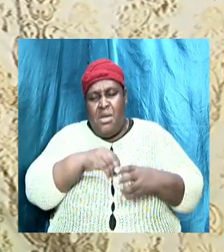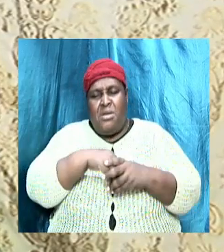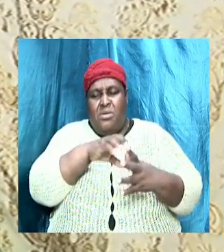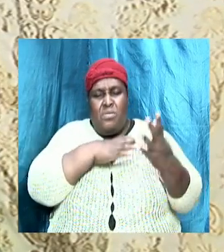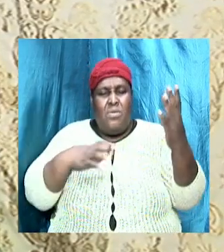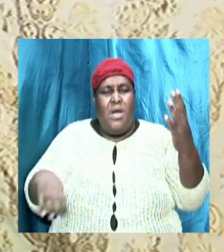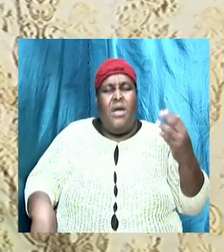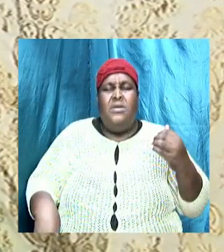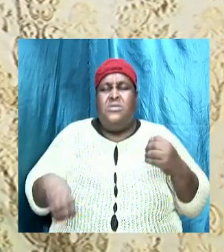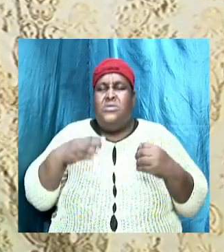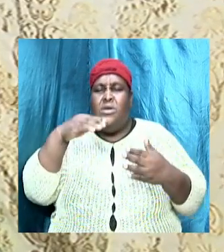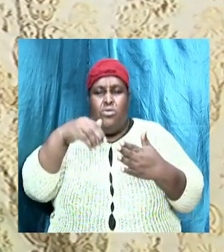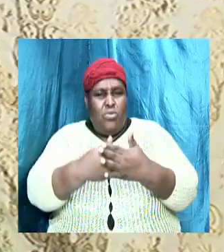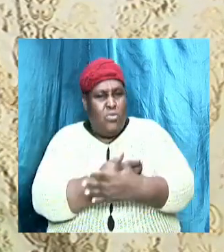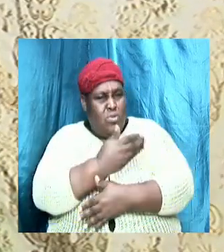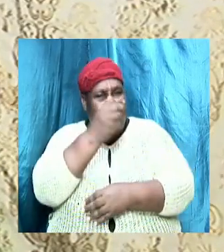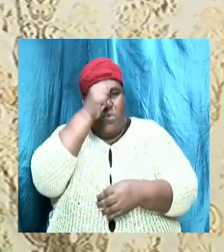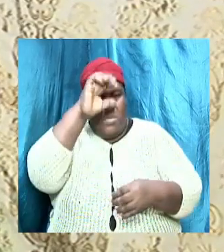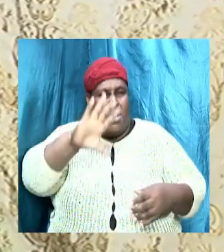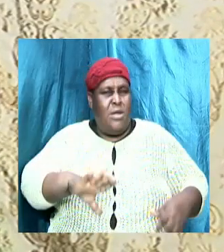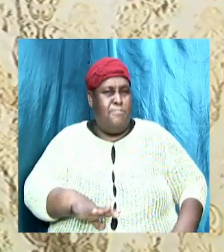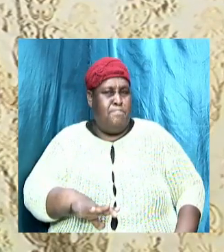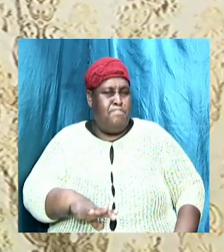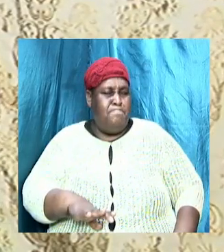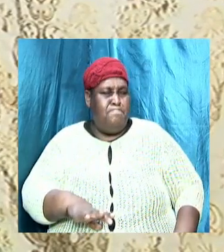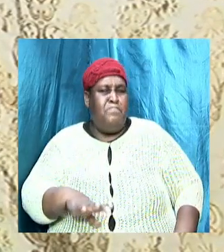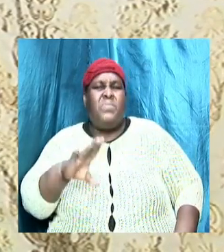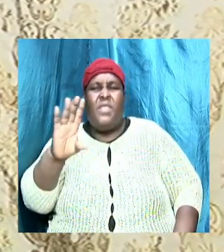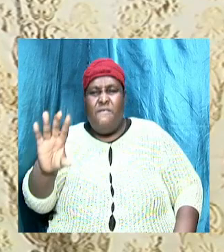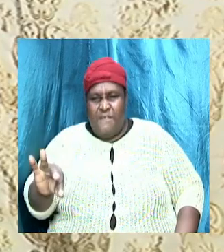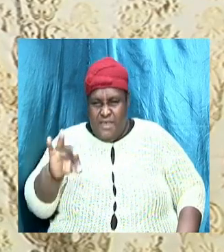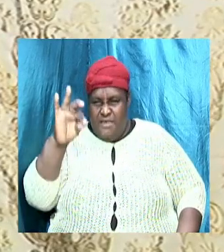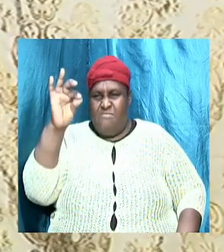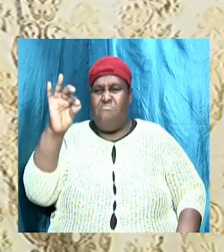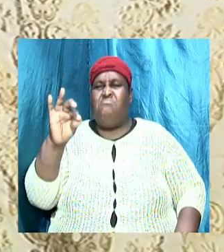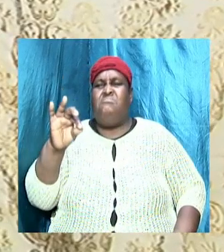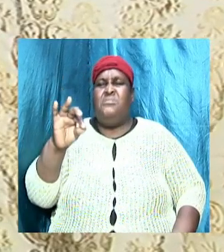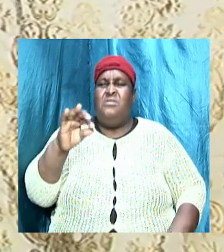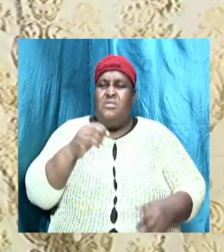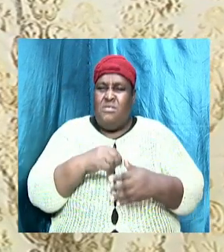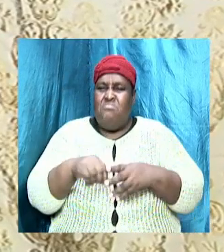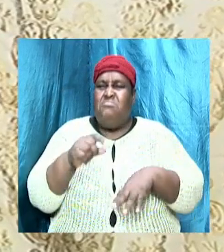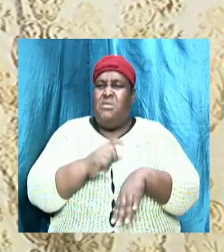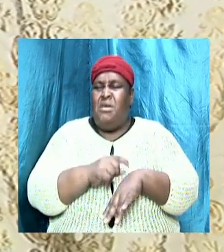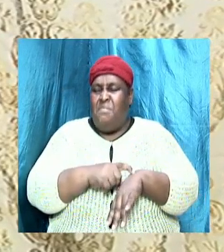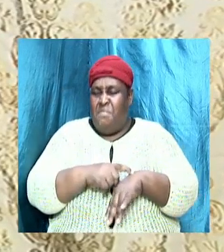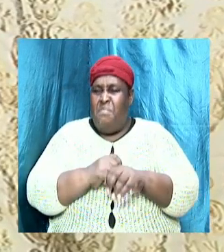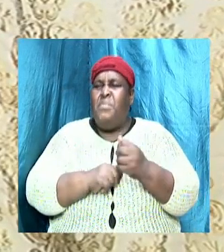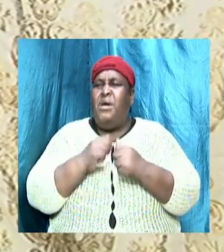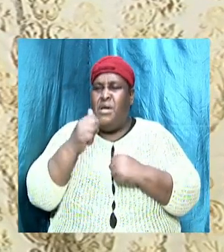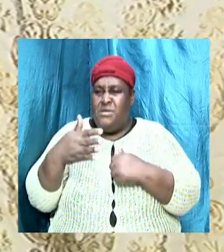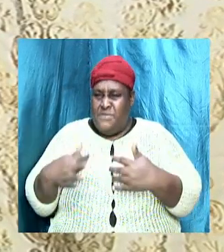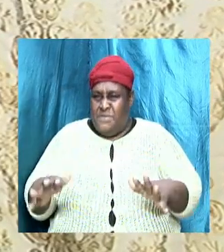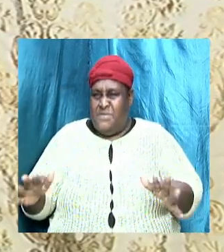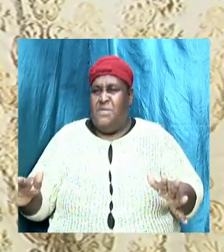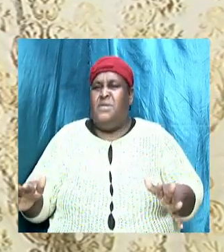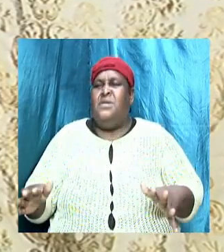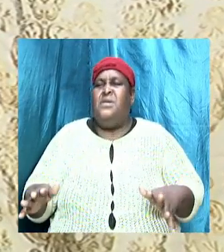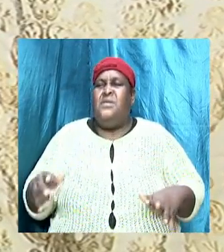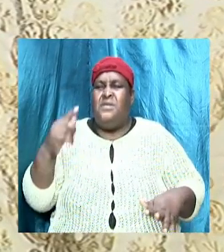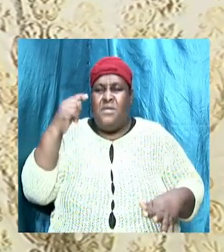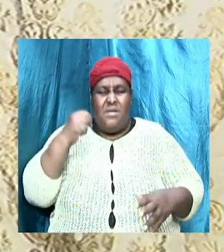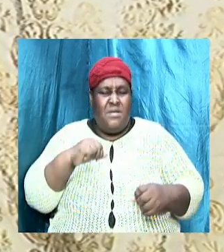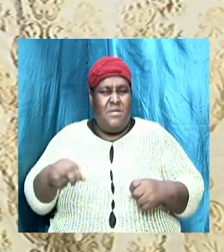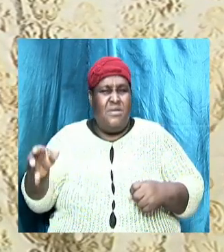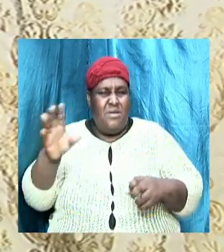you know, a certain time after a certain time, pass. You're going to find out that you change because your thinking is changed. And